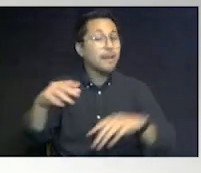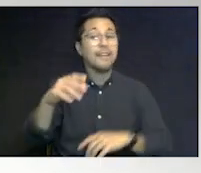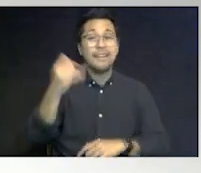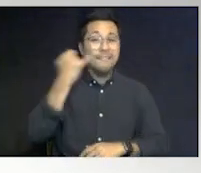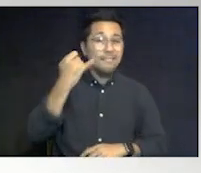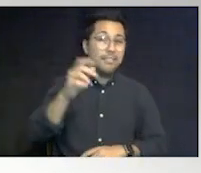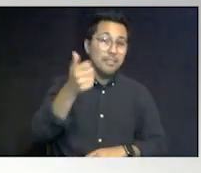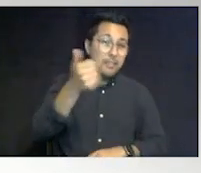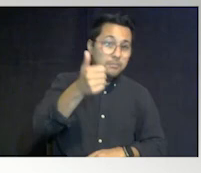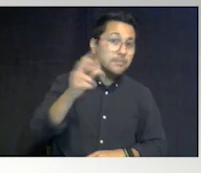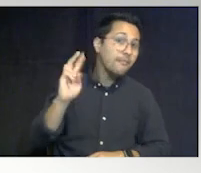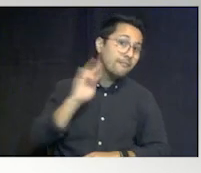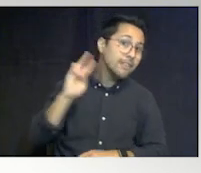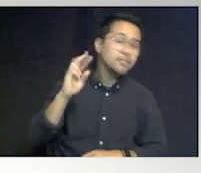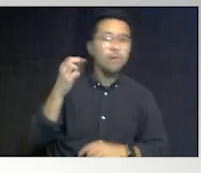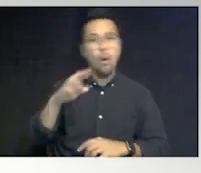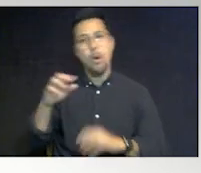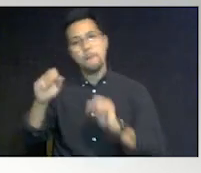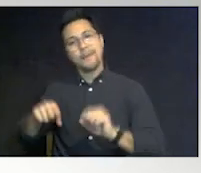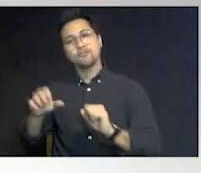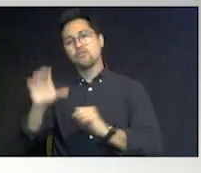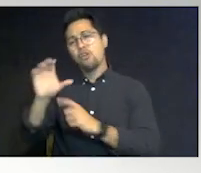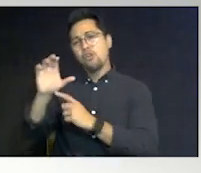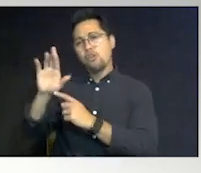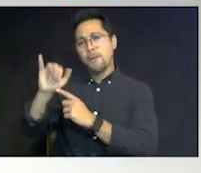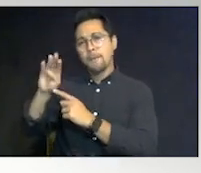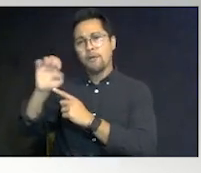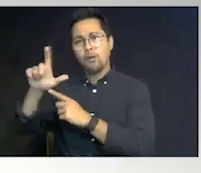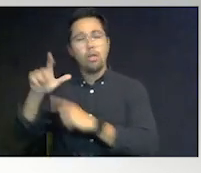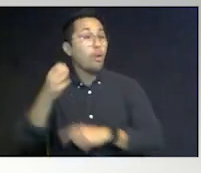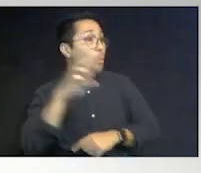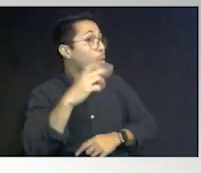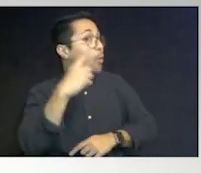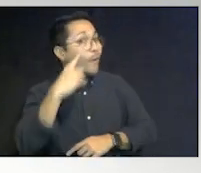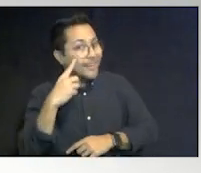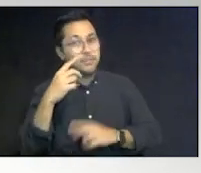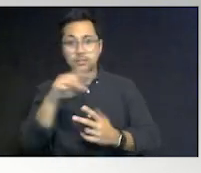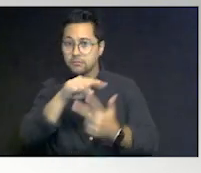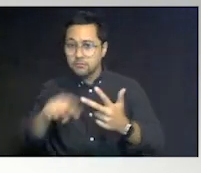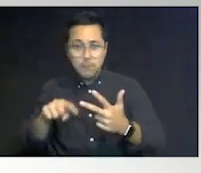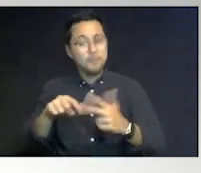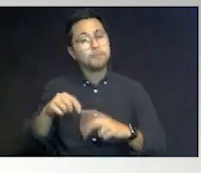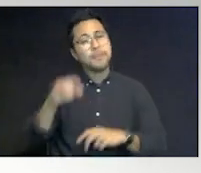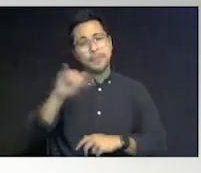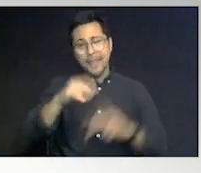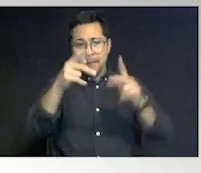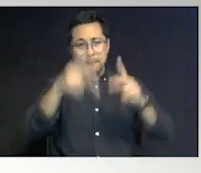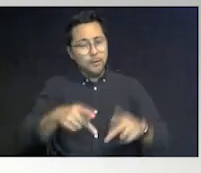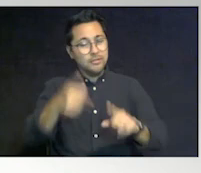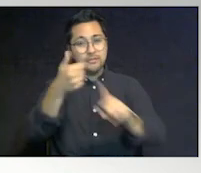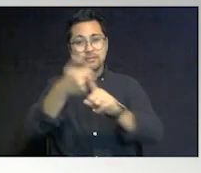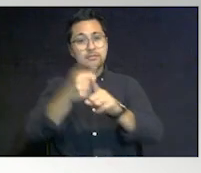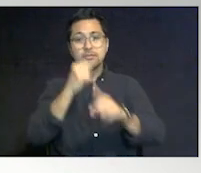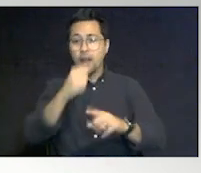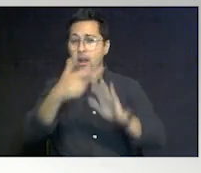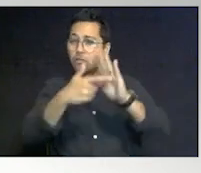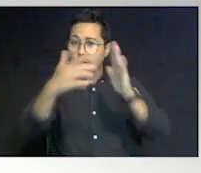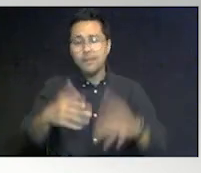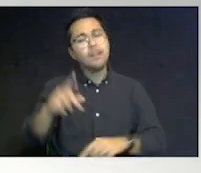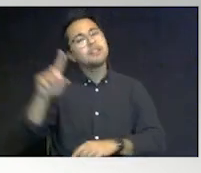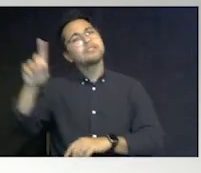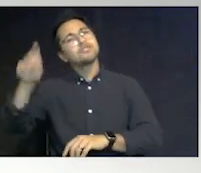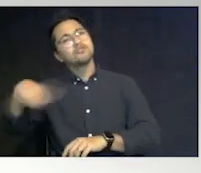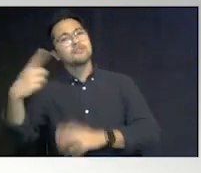victim or as a potential criminal. Or witness. Suspect. Or witness. That person is not the attorney. It's just to help